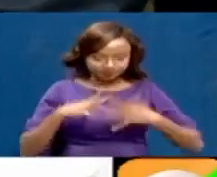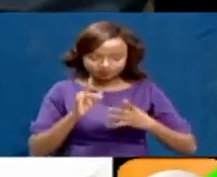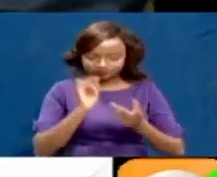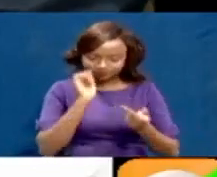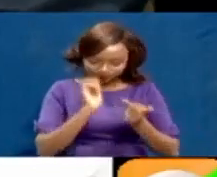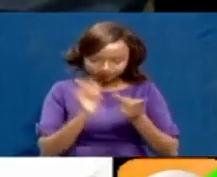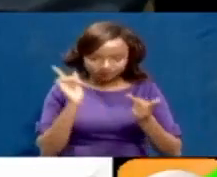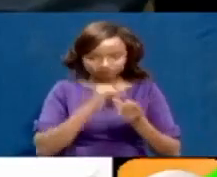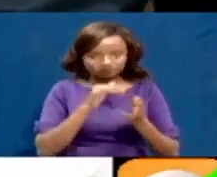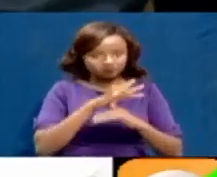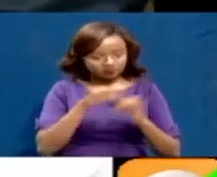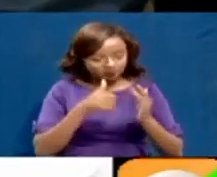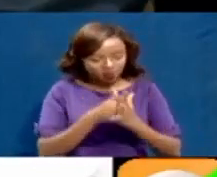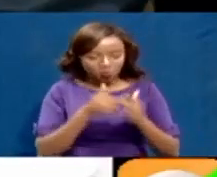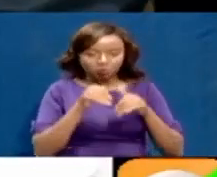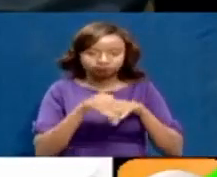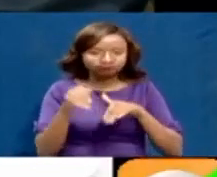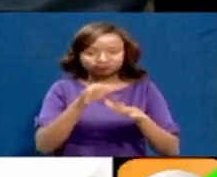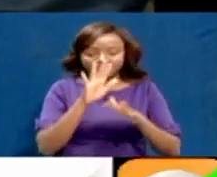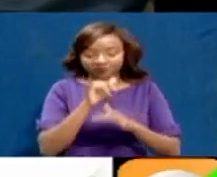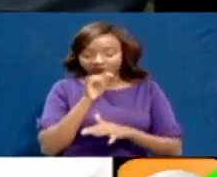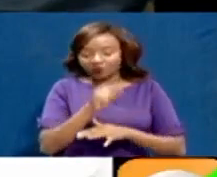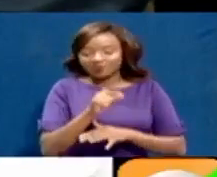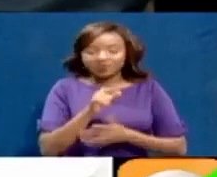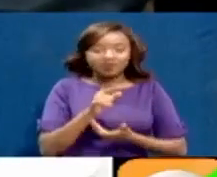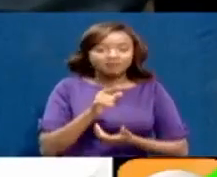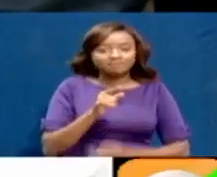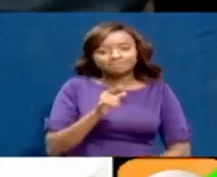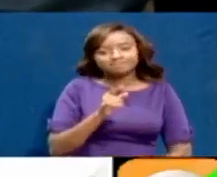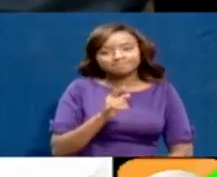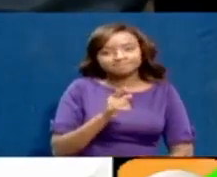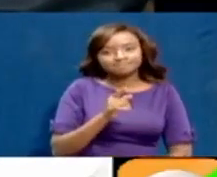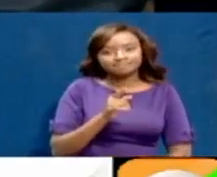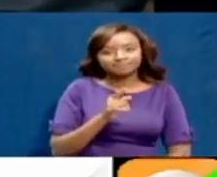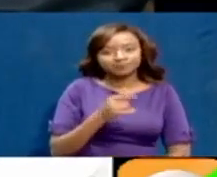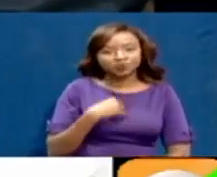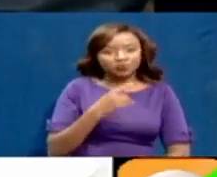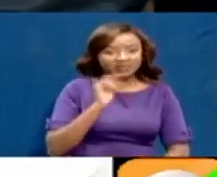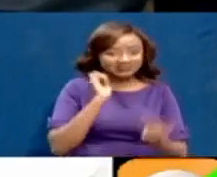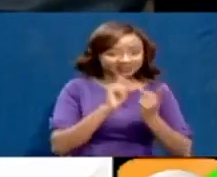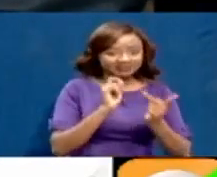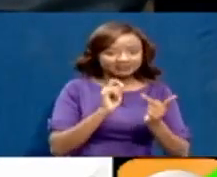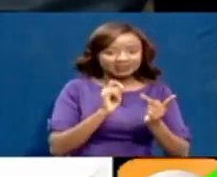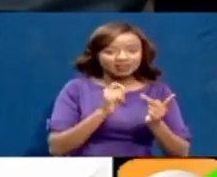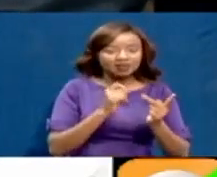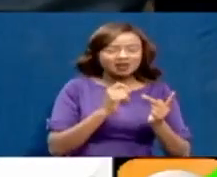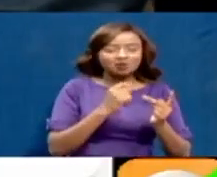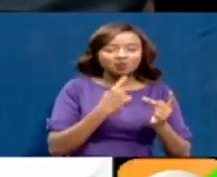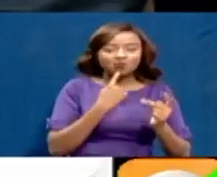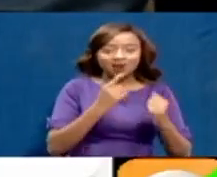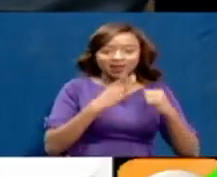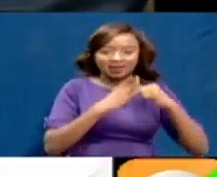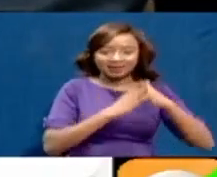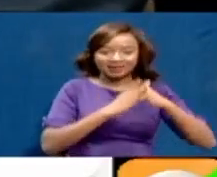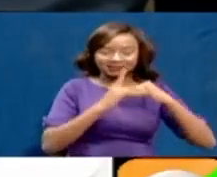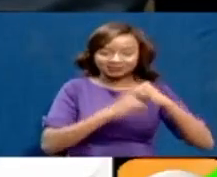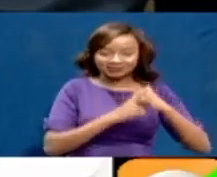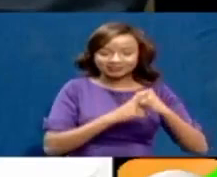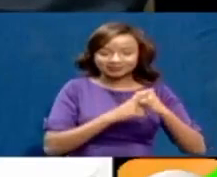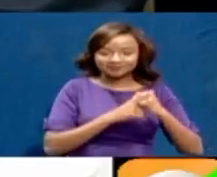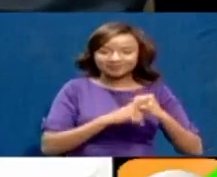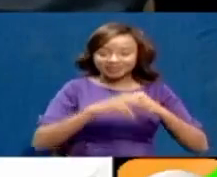We did a test out of them. did a test one and six and seven of them turned positive.